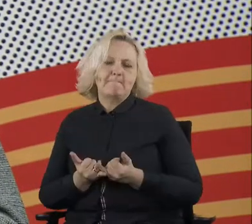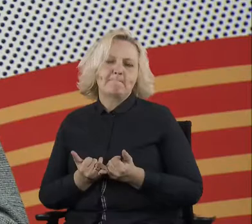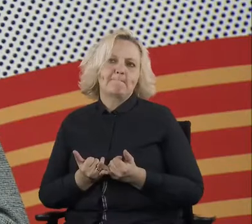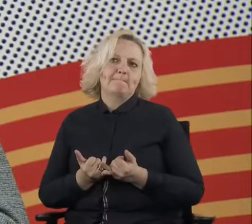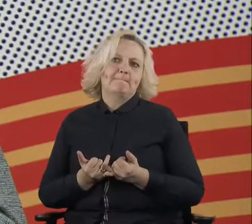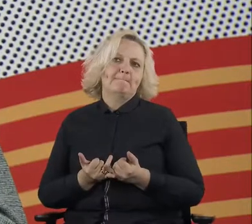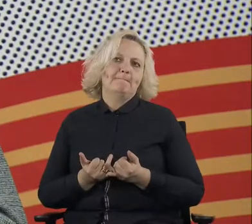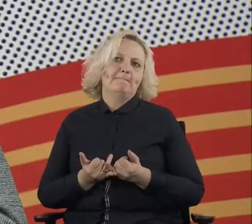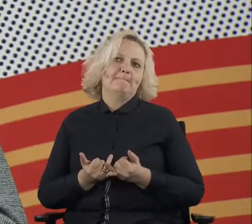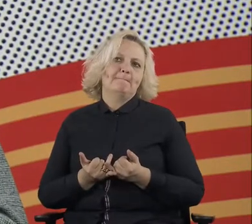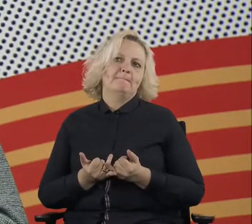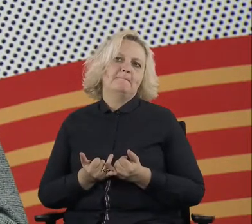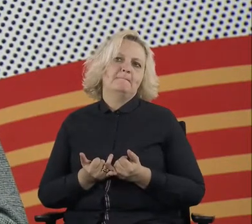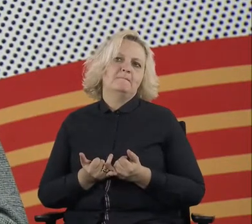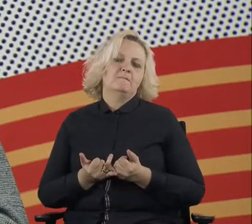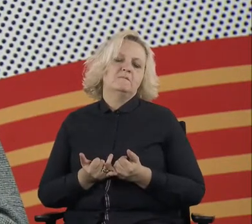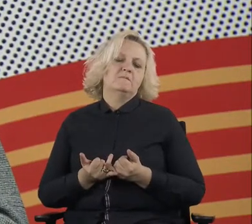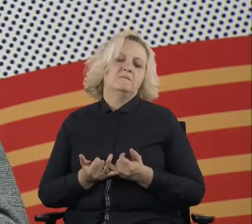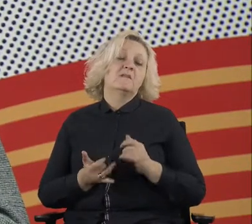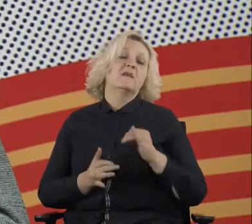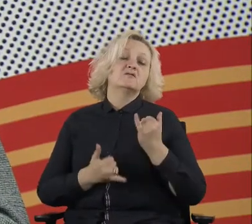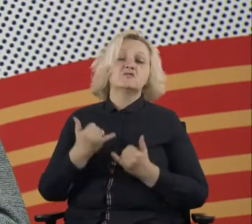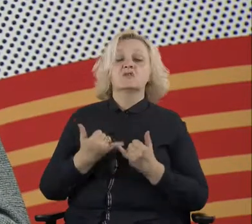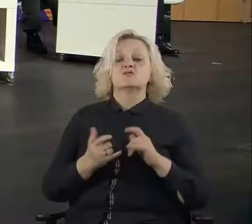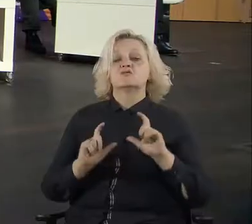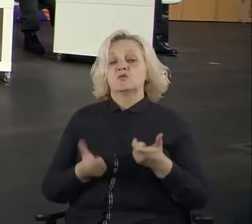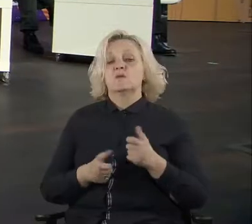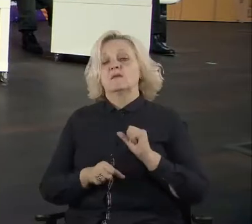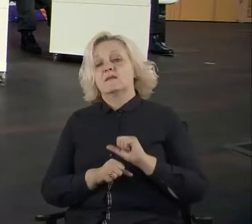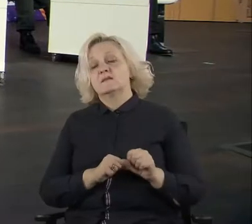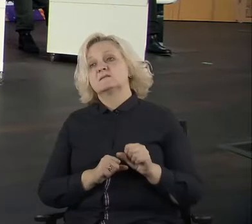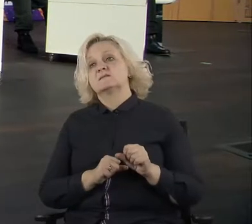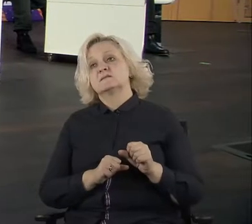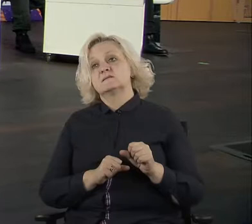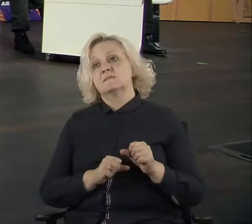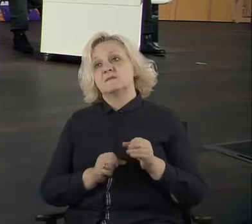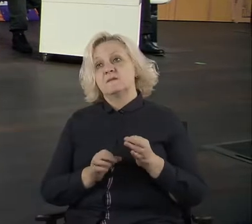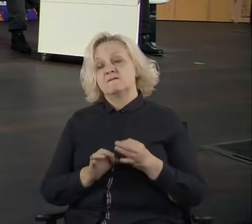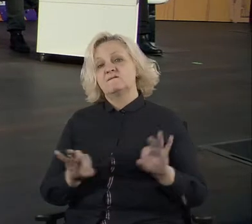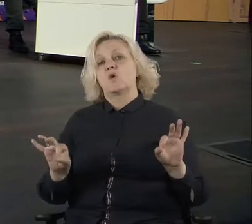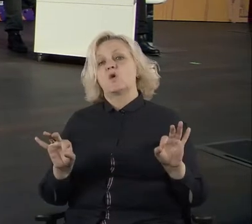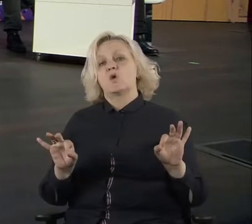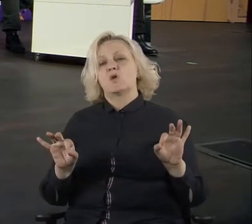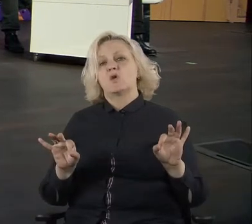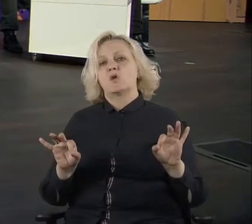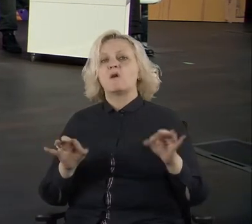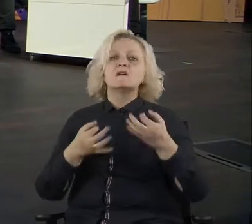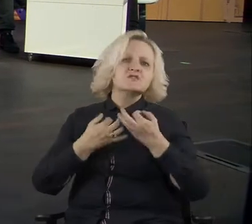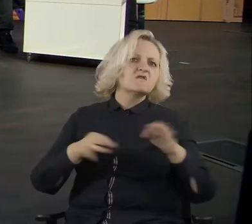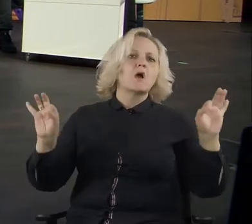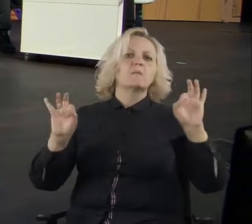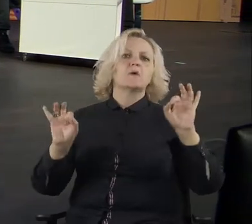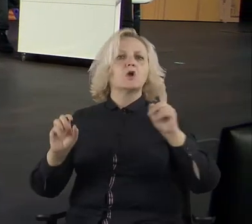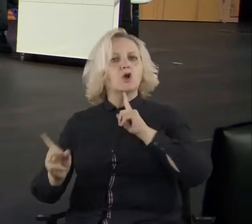vodka, but in terms of freedom of speech, it means that it's transparent. It means that it's auditable. It means that it's stressable.